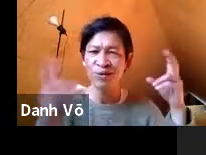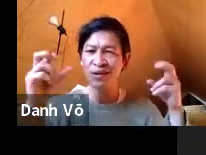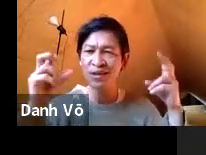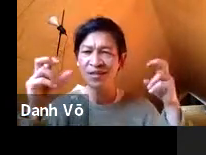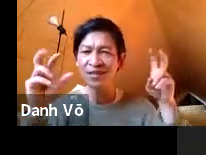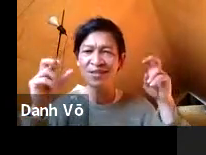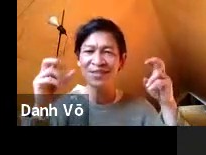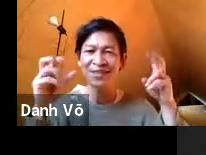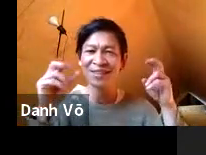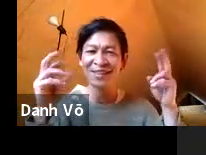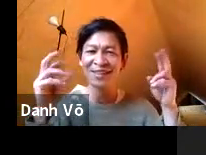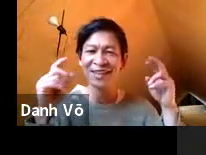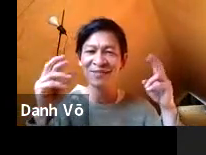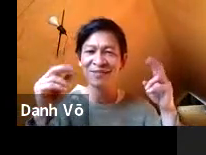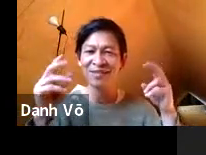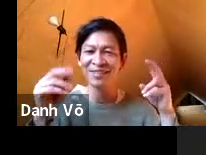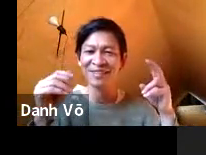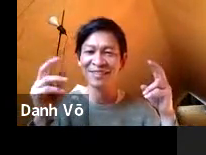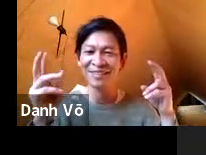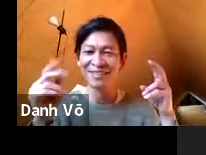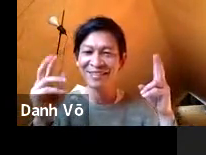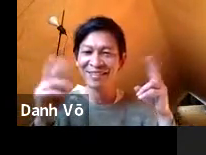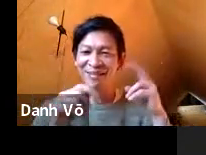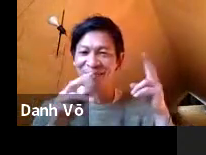what do you call like this hand?